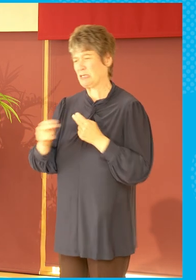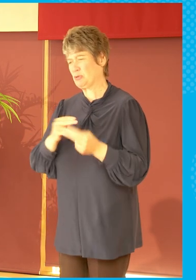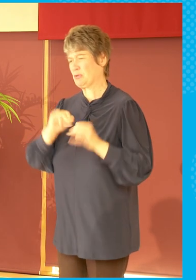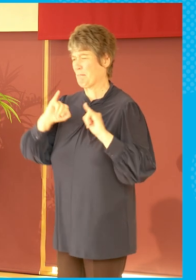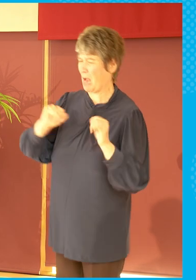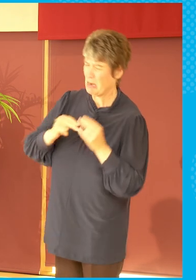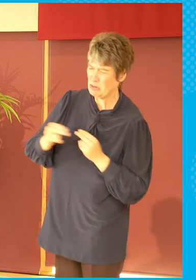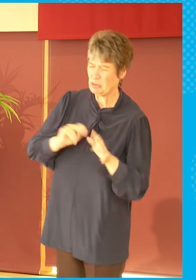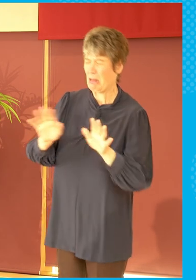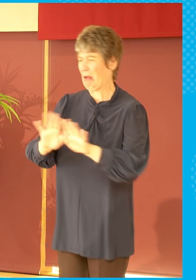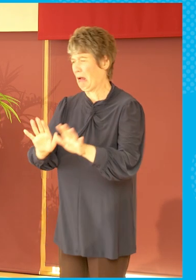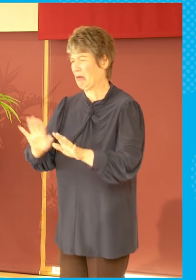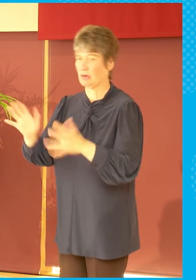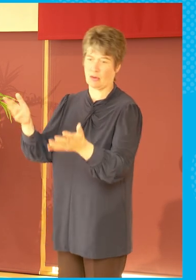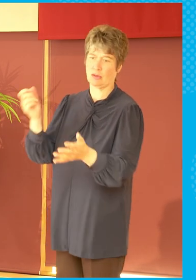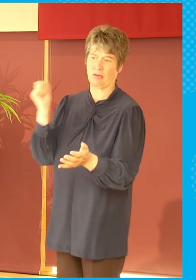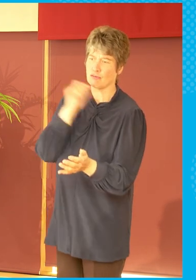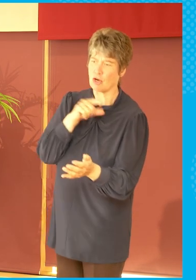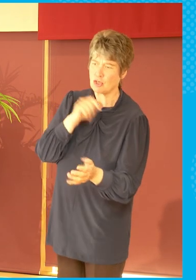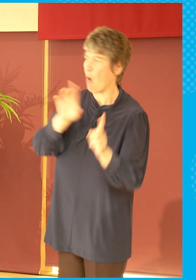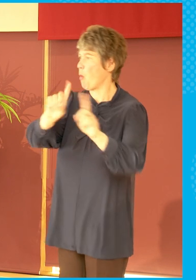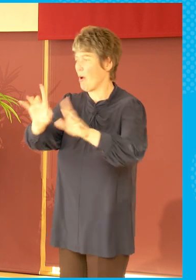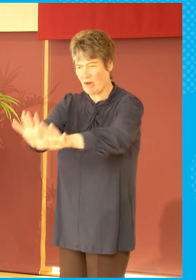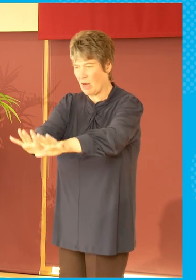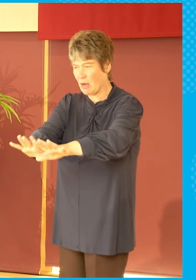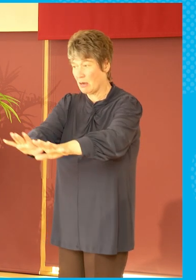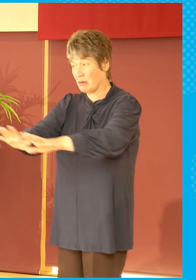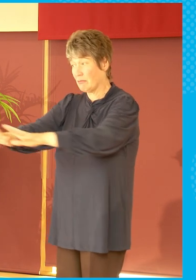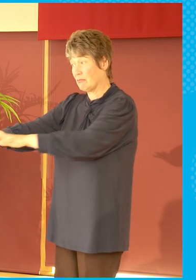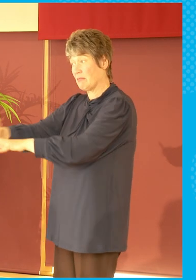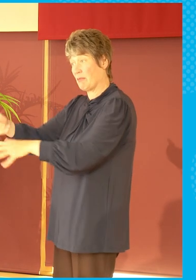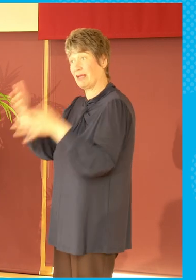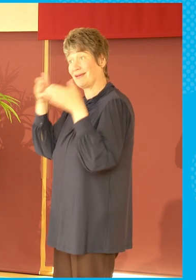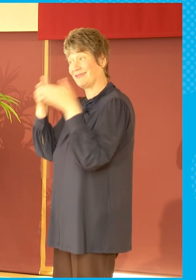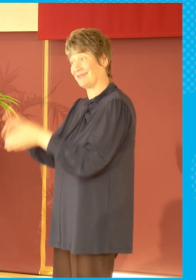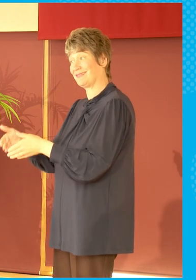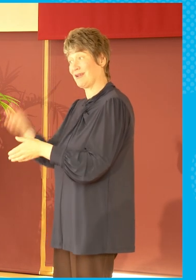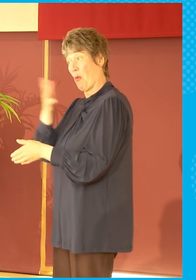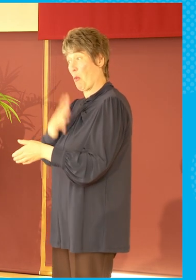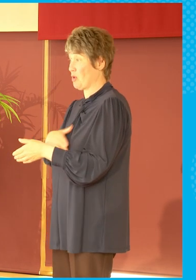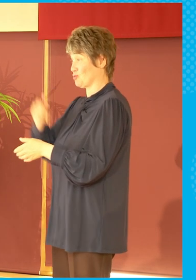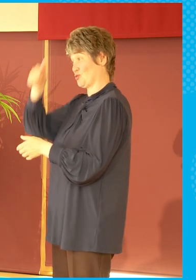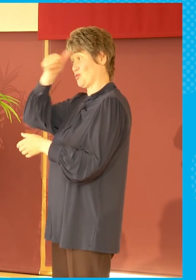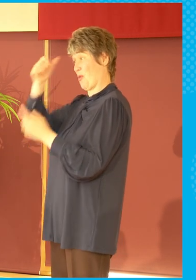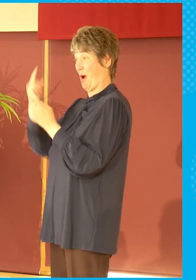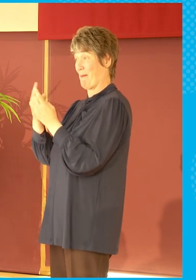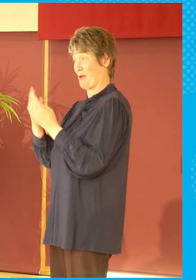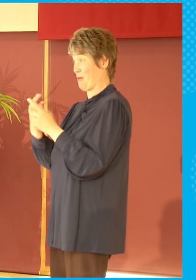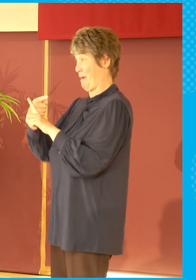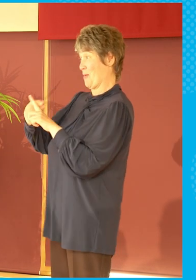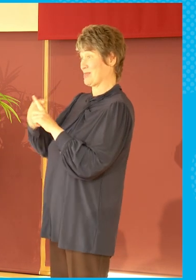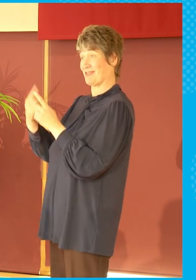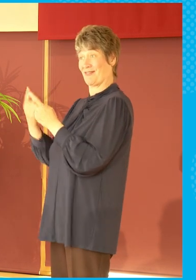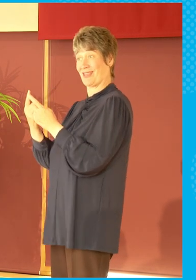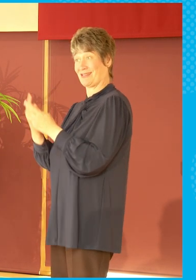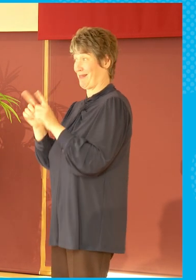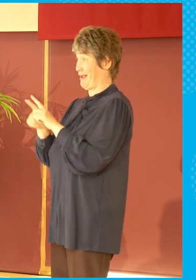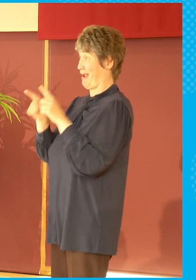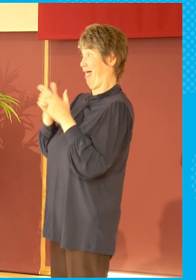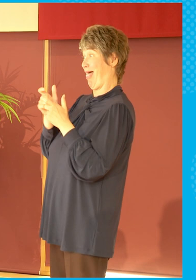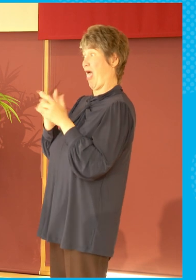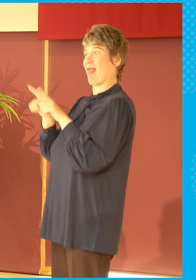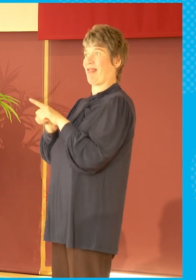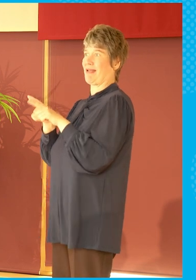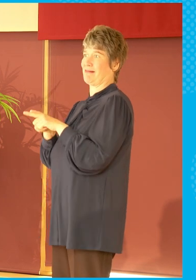in Ukraine or in Russia or elsewhere. It's news about skateboarding cats. And that's what some people are calling news. And it's a